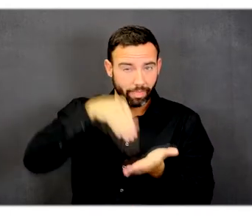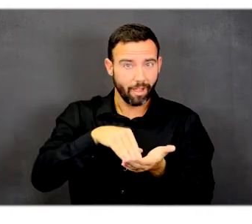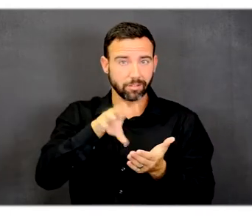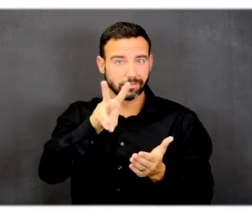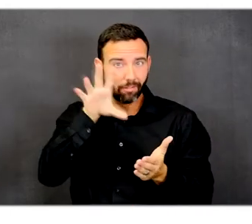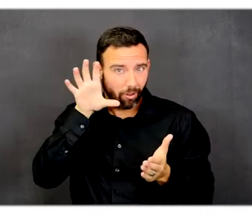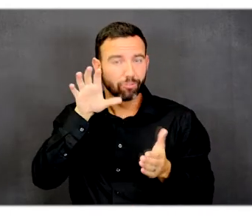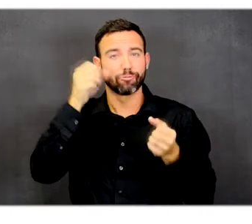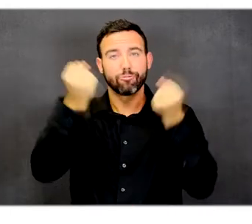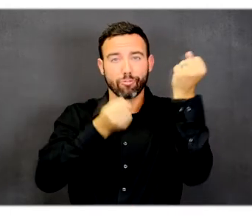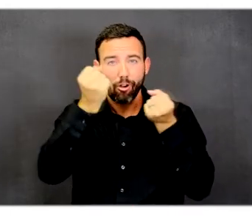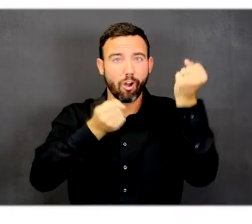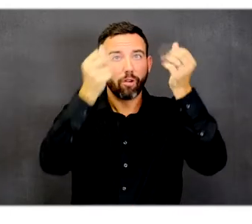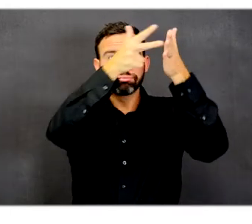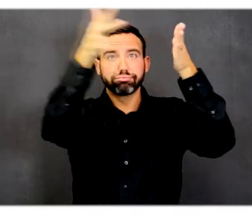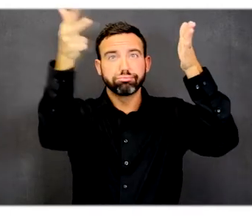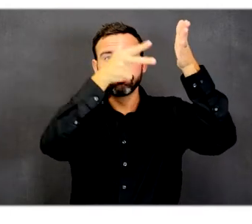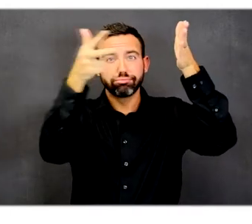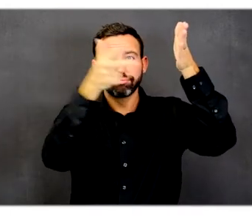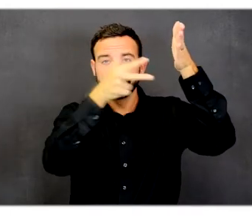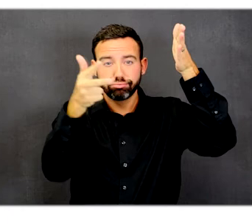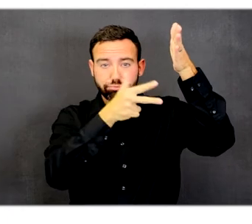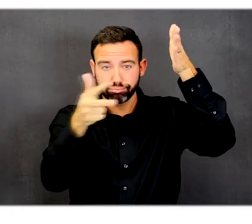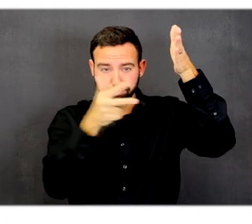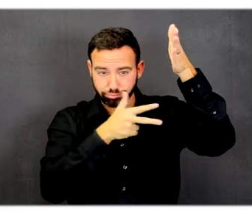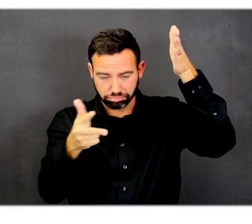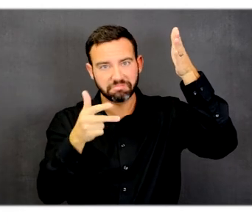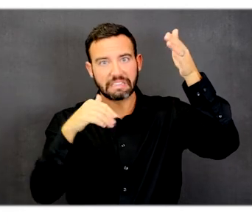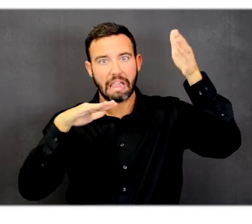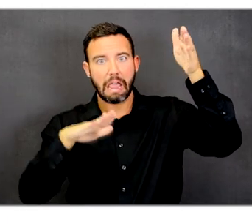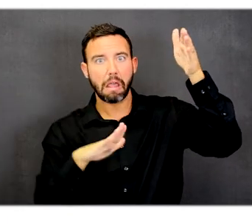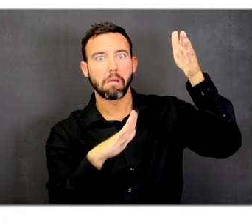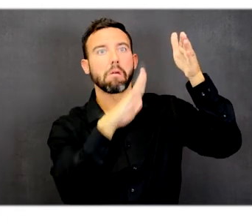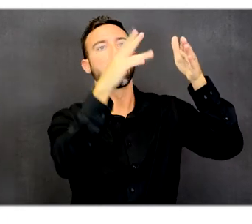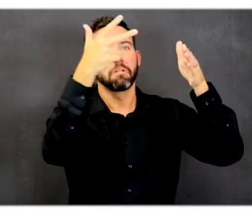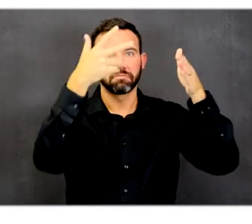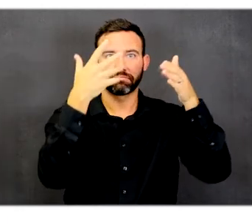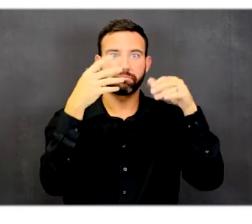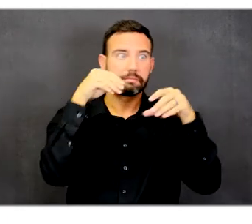with accessible spaces within the parking garage and outside.